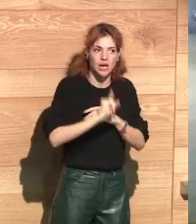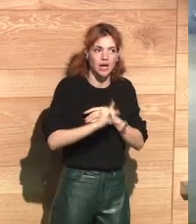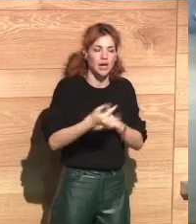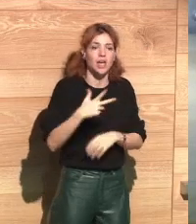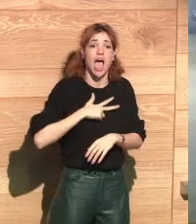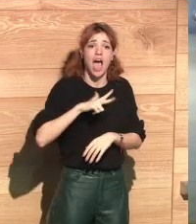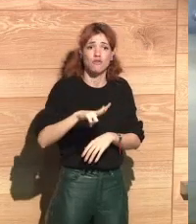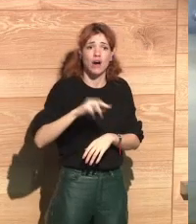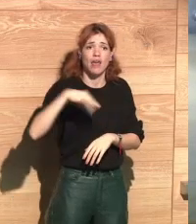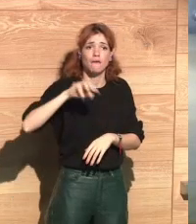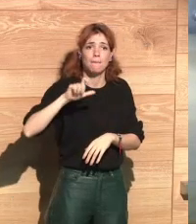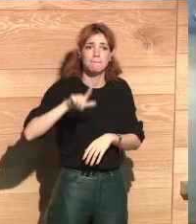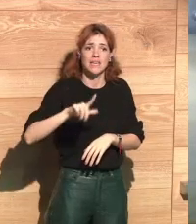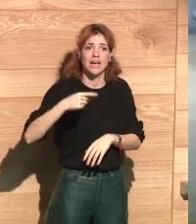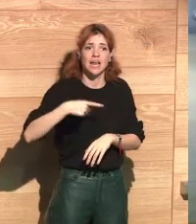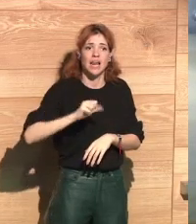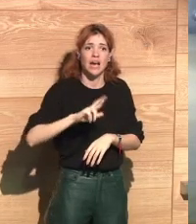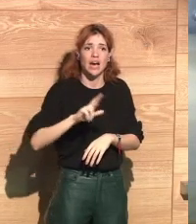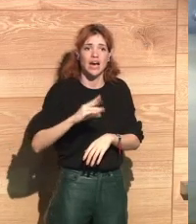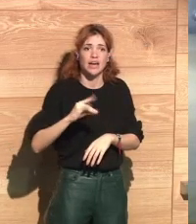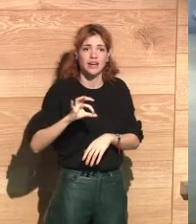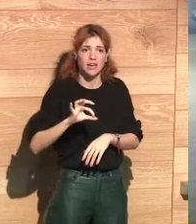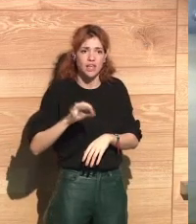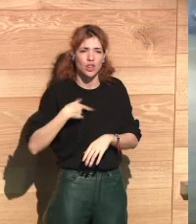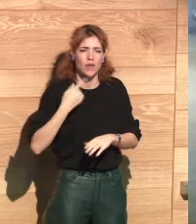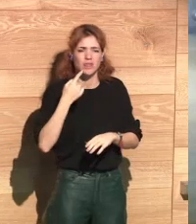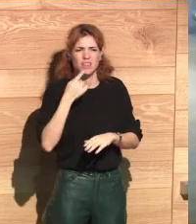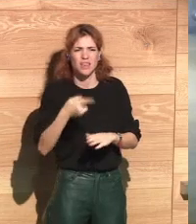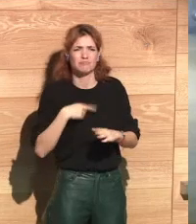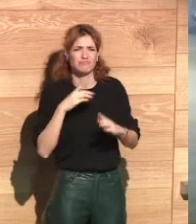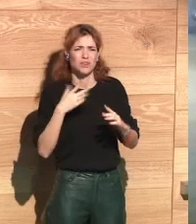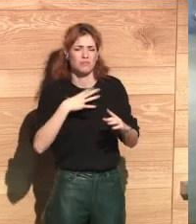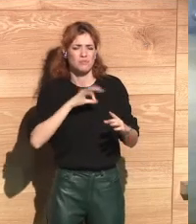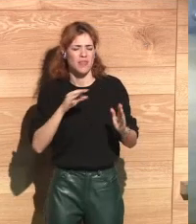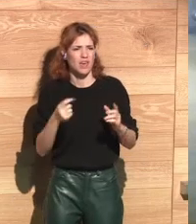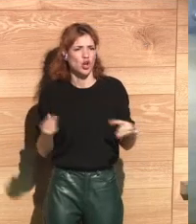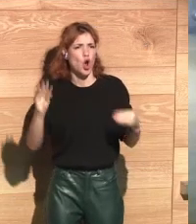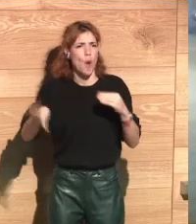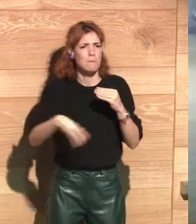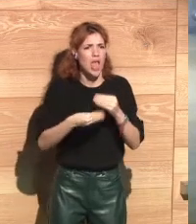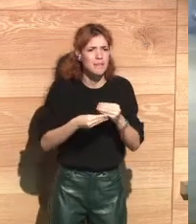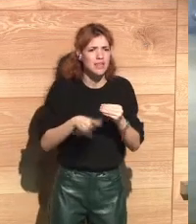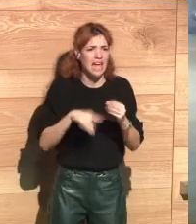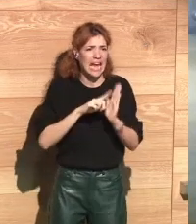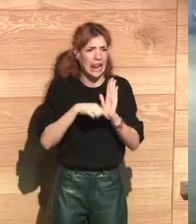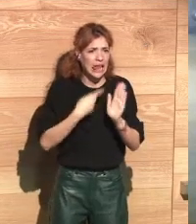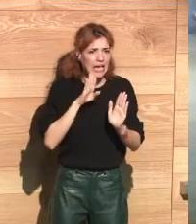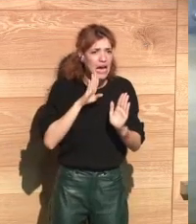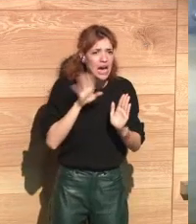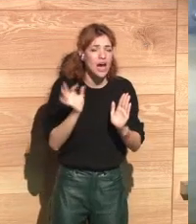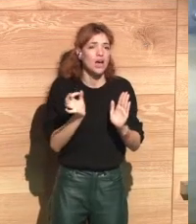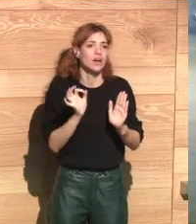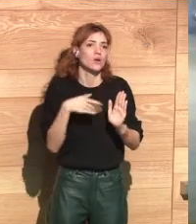the main fundamental rights? Do you think that the GDPR has its shortcomings?